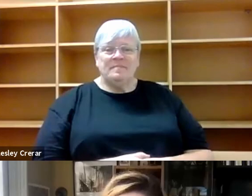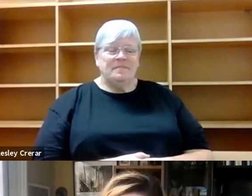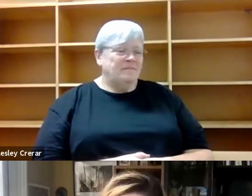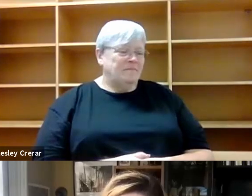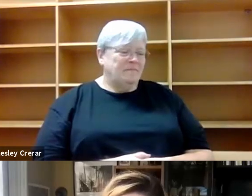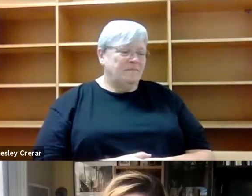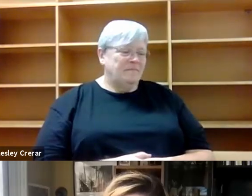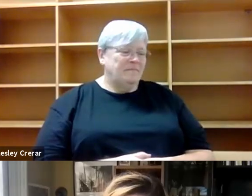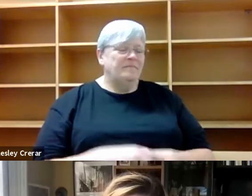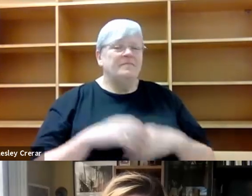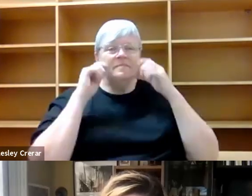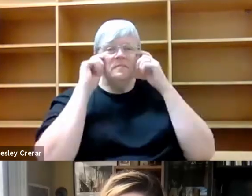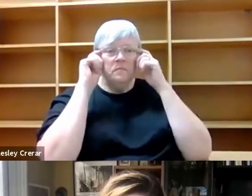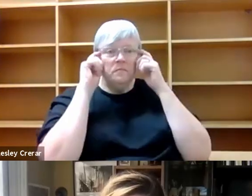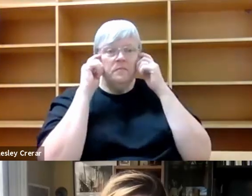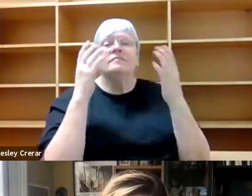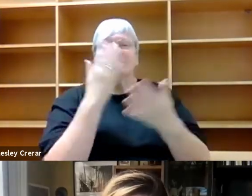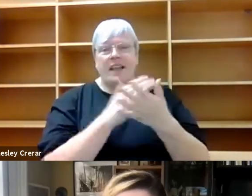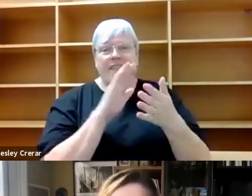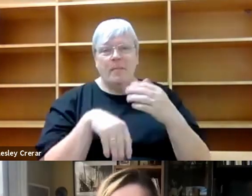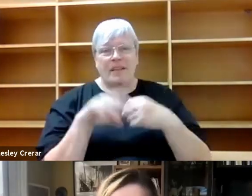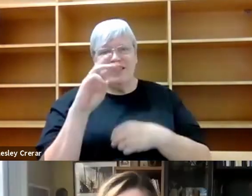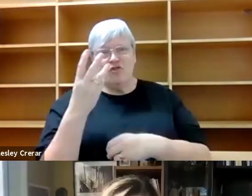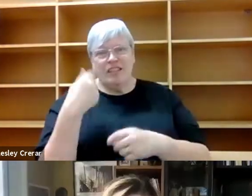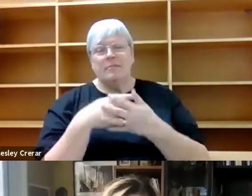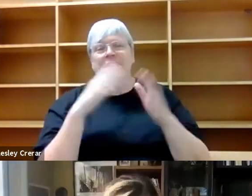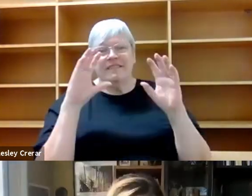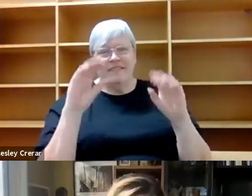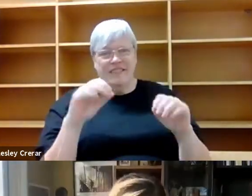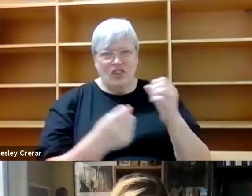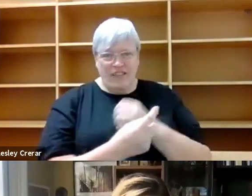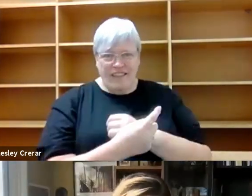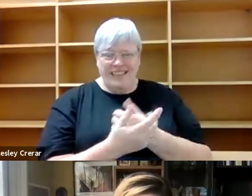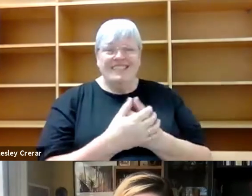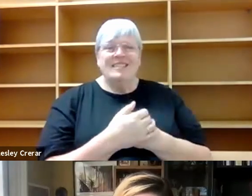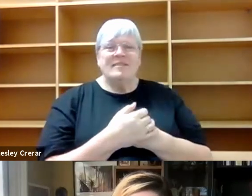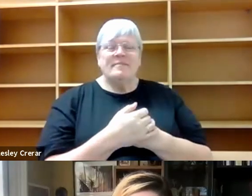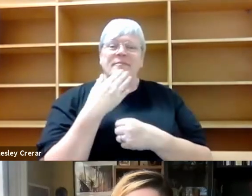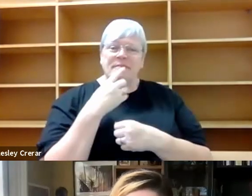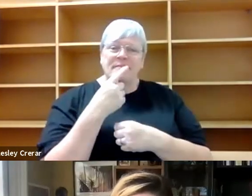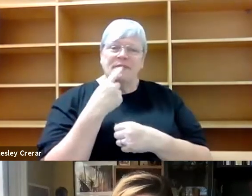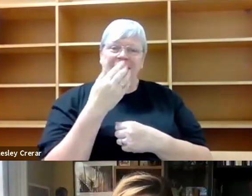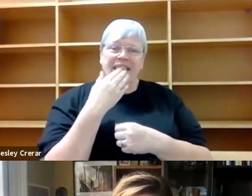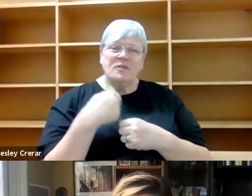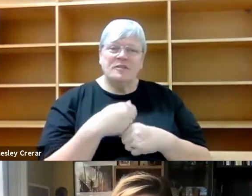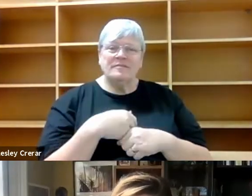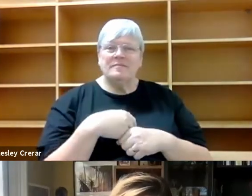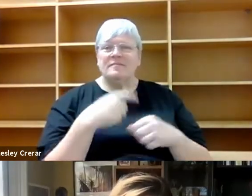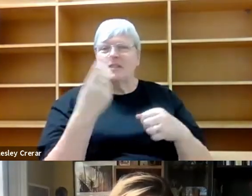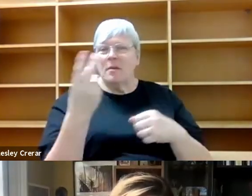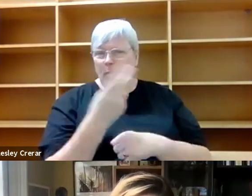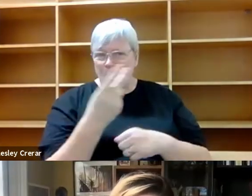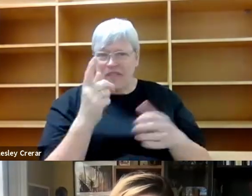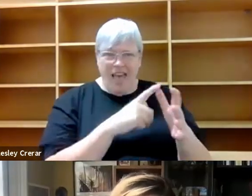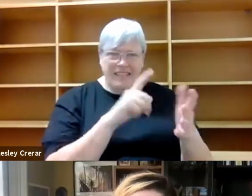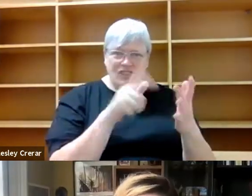Brilliant. Thank you. I've just noticed it's half three, which sadly means this event's coming to an end. So I'd just like to say thank you so much, Alice and Jessica, for taking